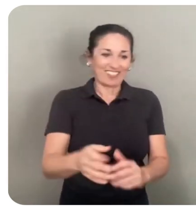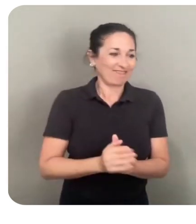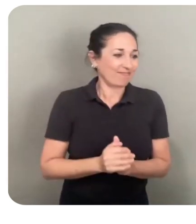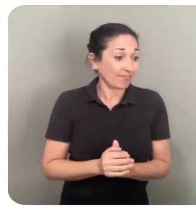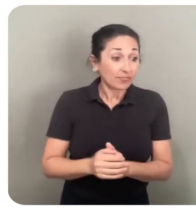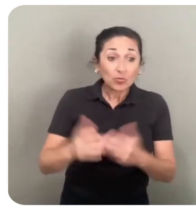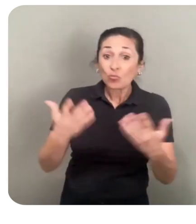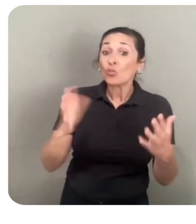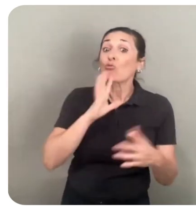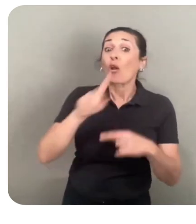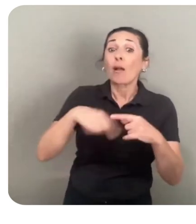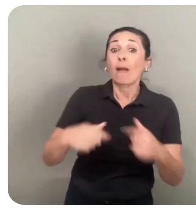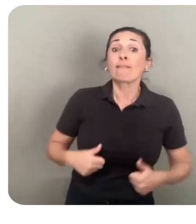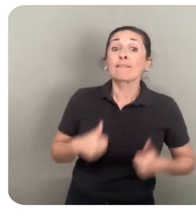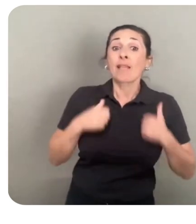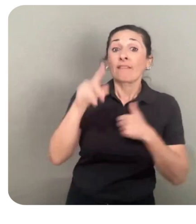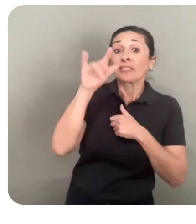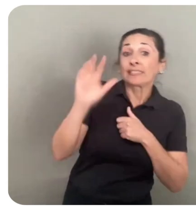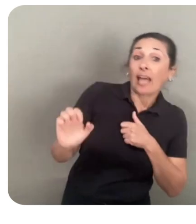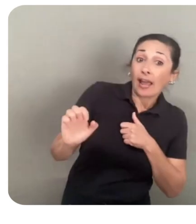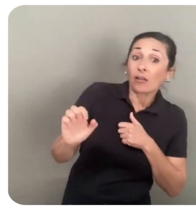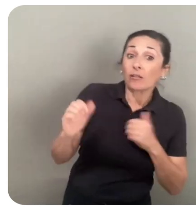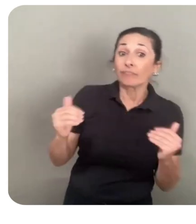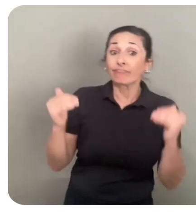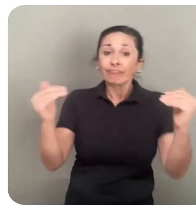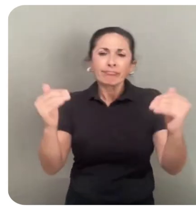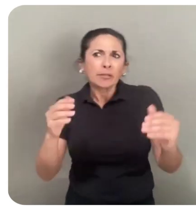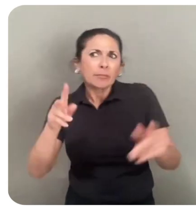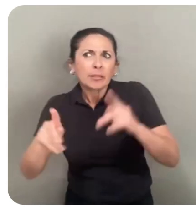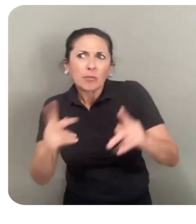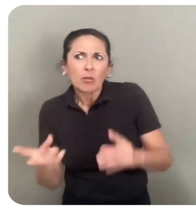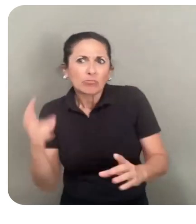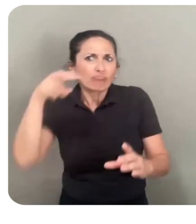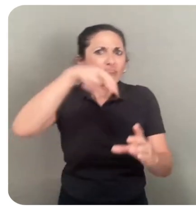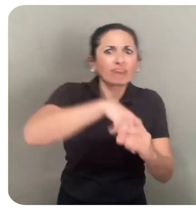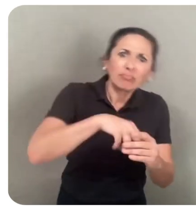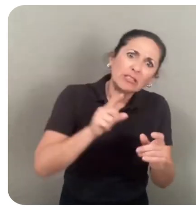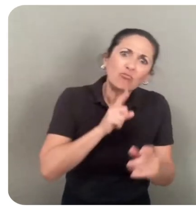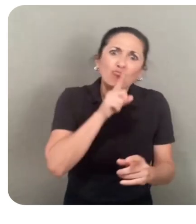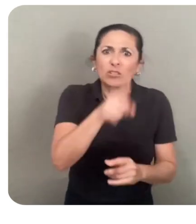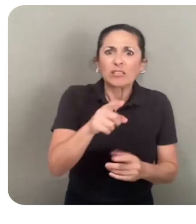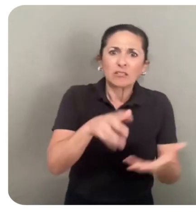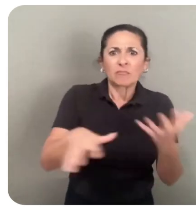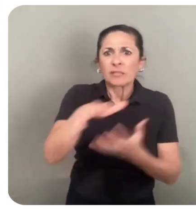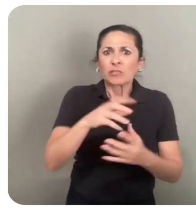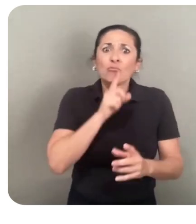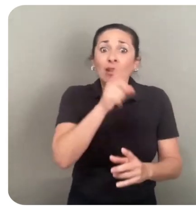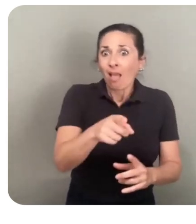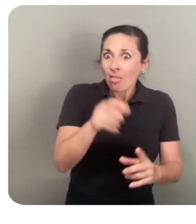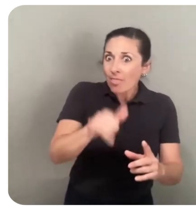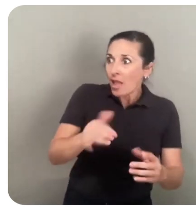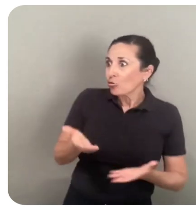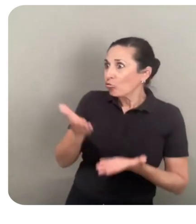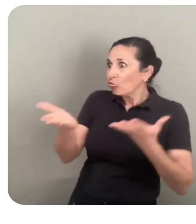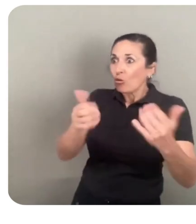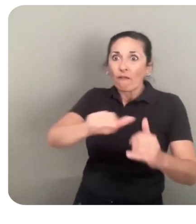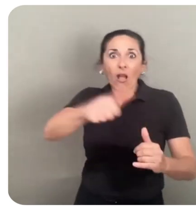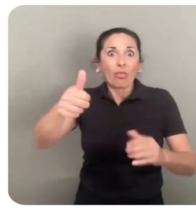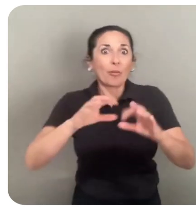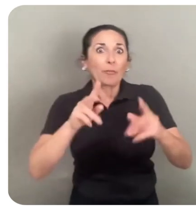Lifestyle focused individuals jump into mixed reality because it can integrate into their daily habits and serve the rest of the family.